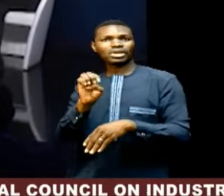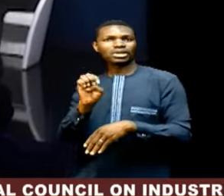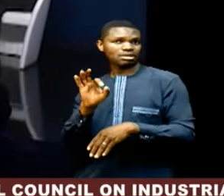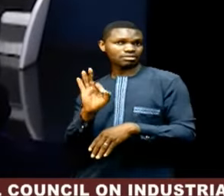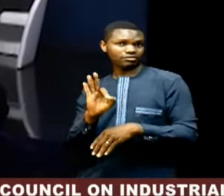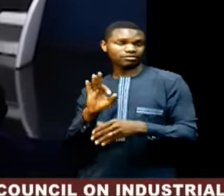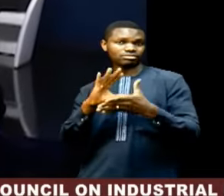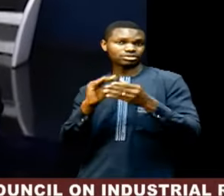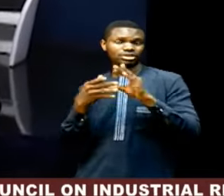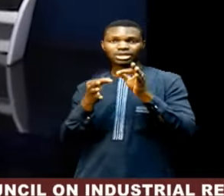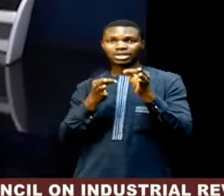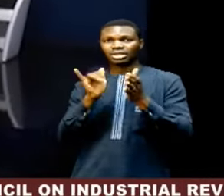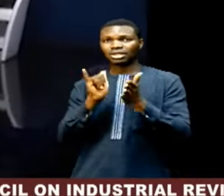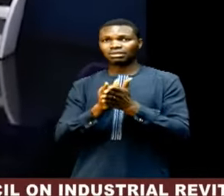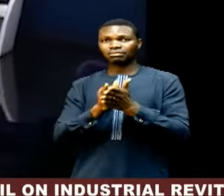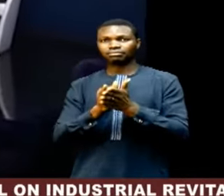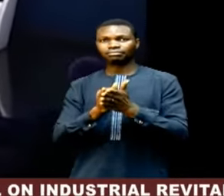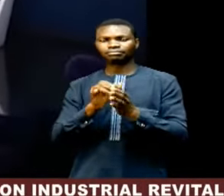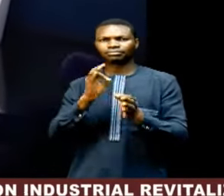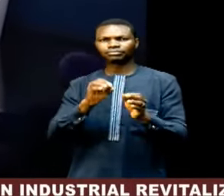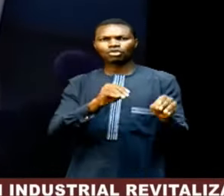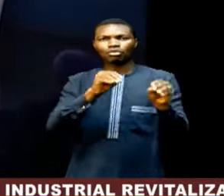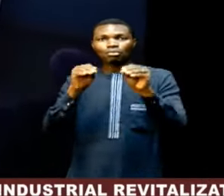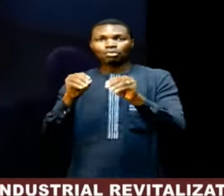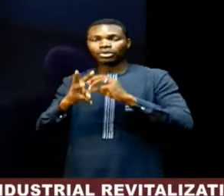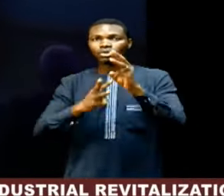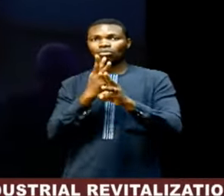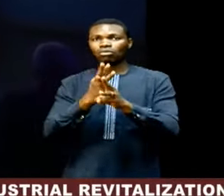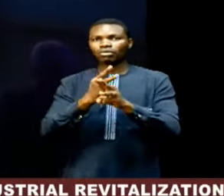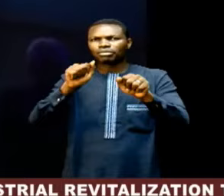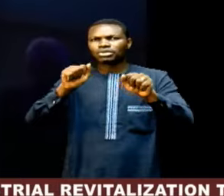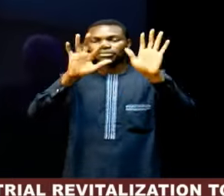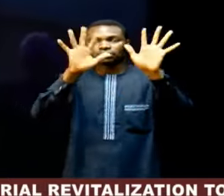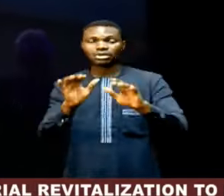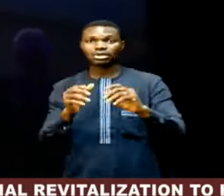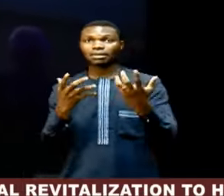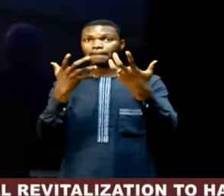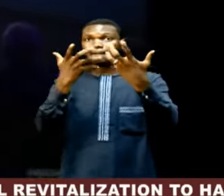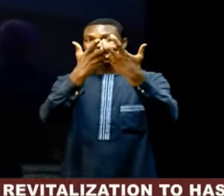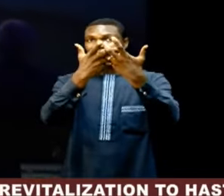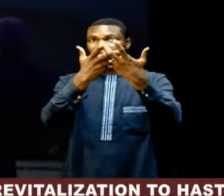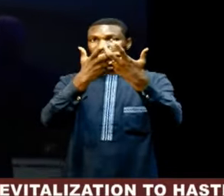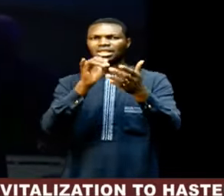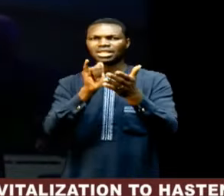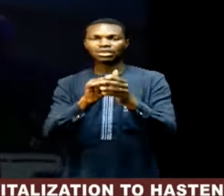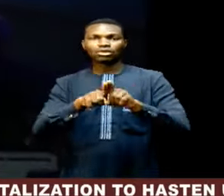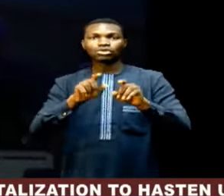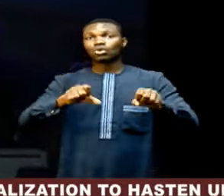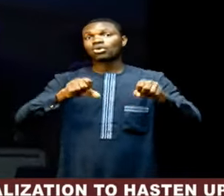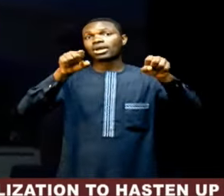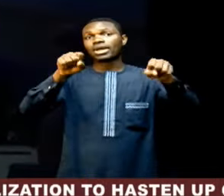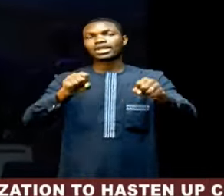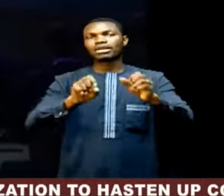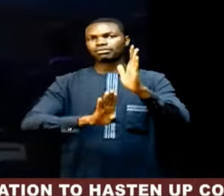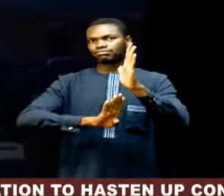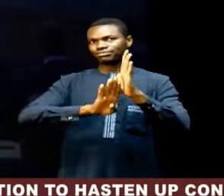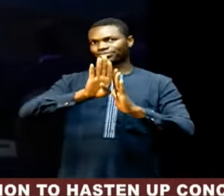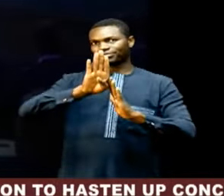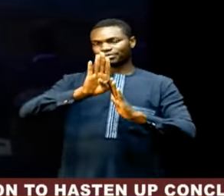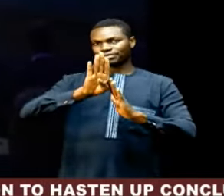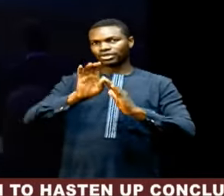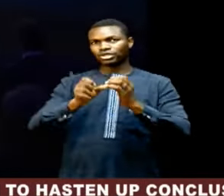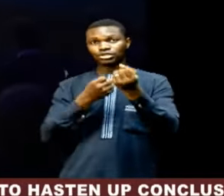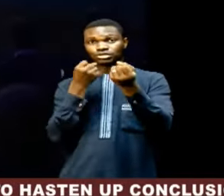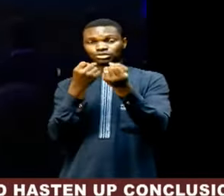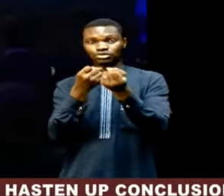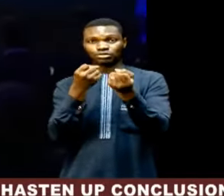setting the world on a path to reaching climate targets while enabling growth and fostering energy, food, and